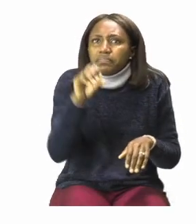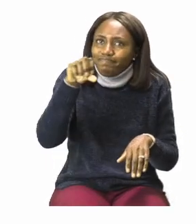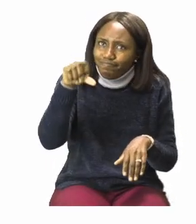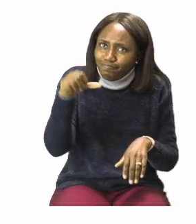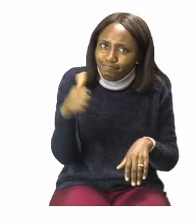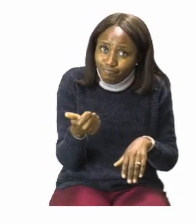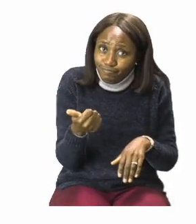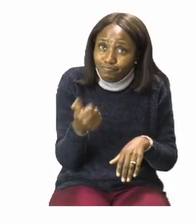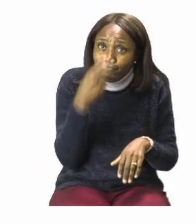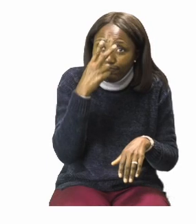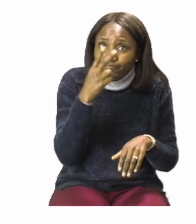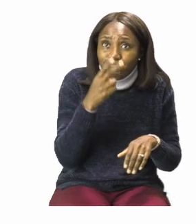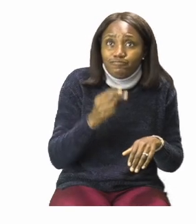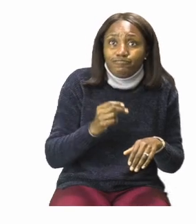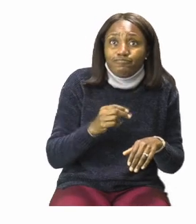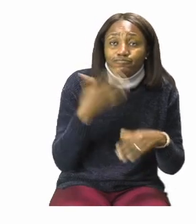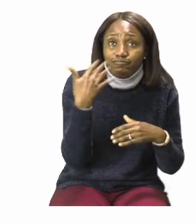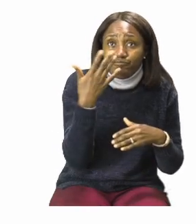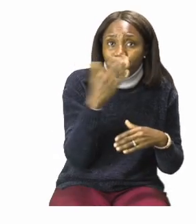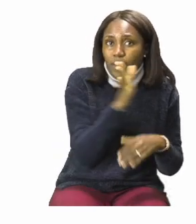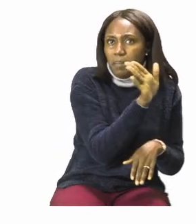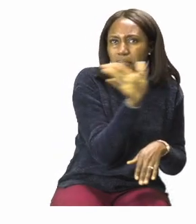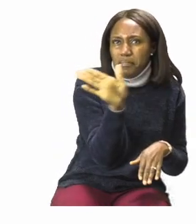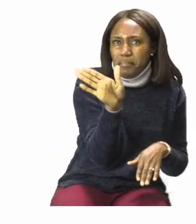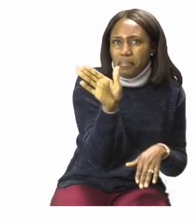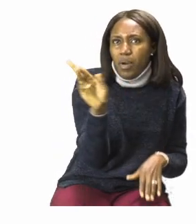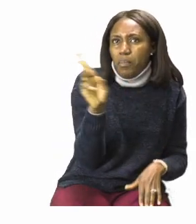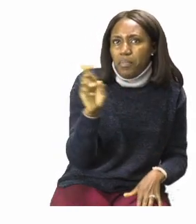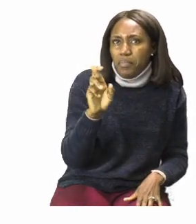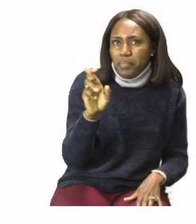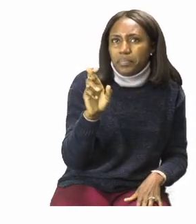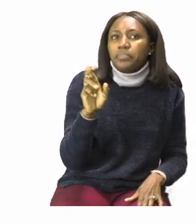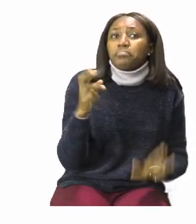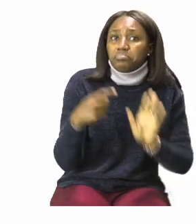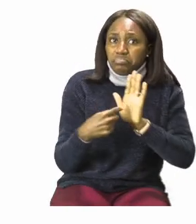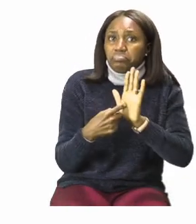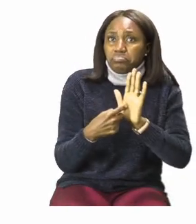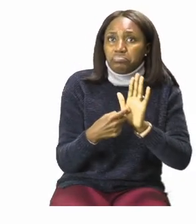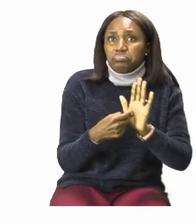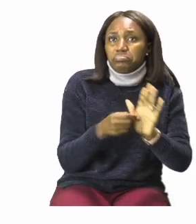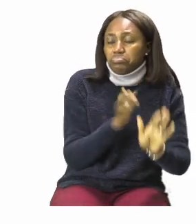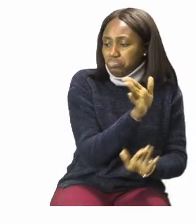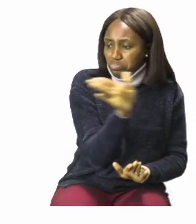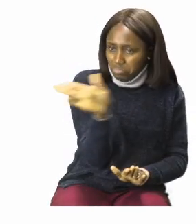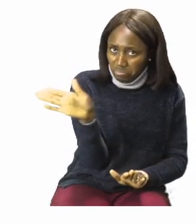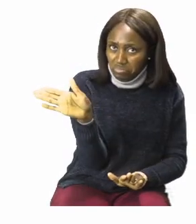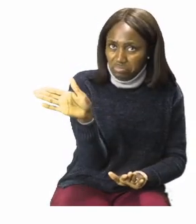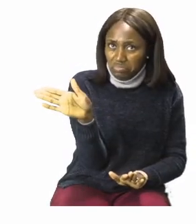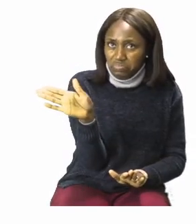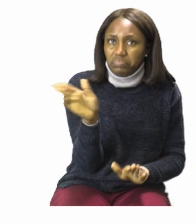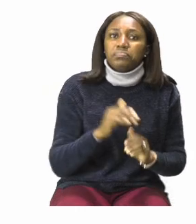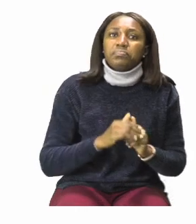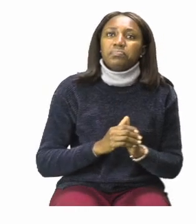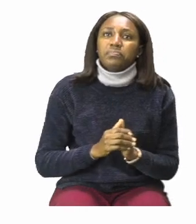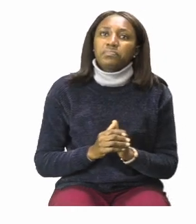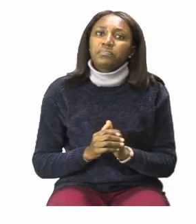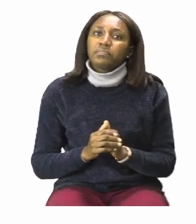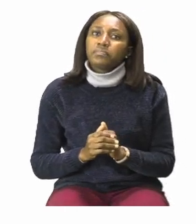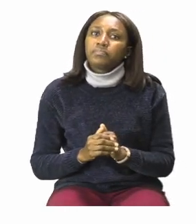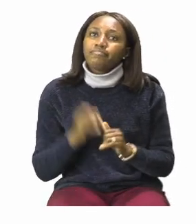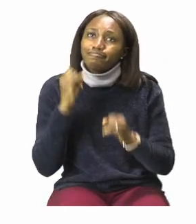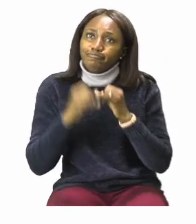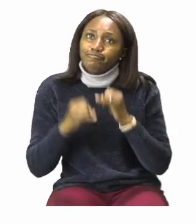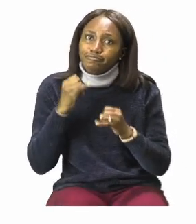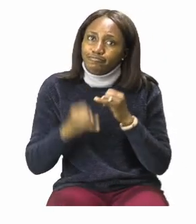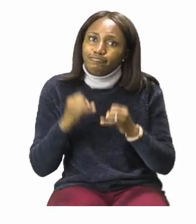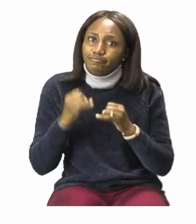right is the next one where the right hand is also extended out. Then the last one that we